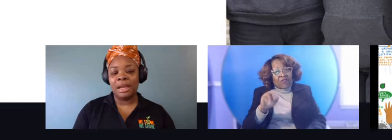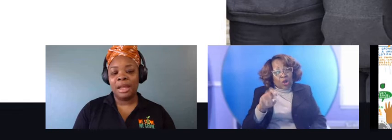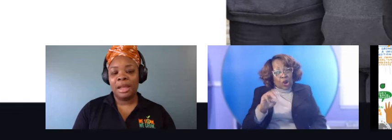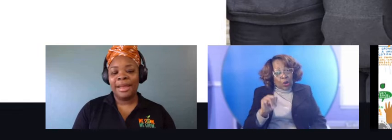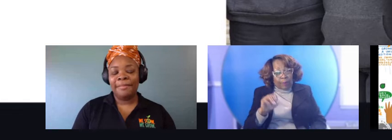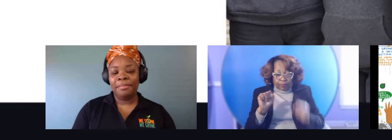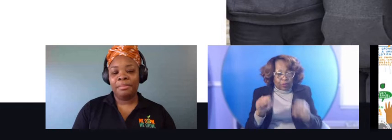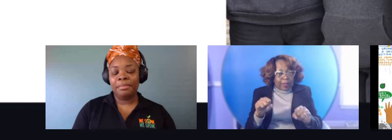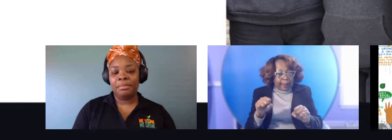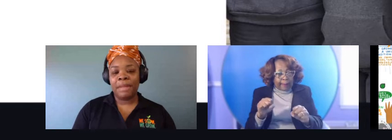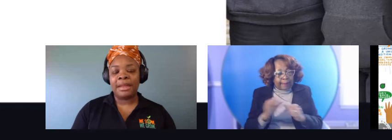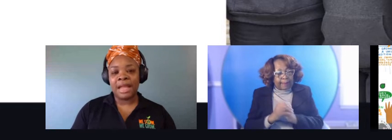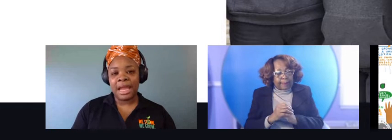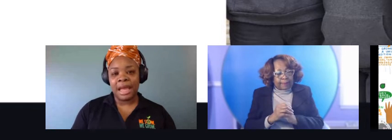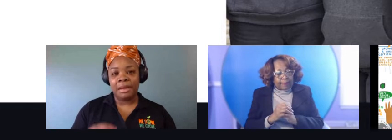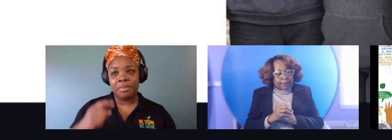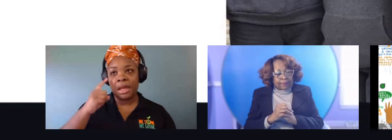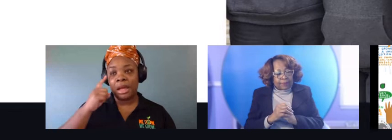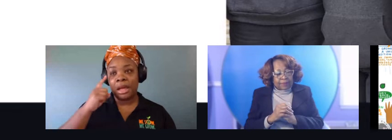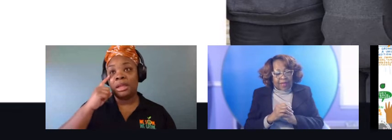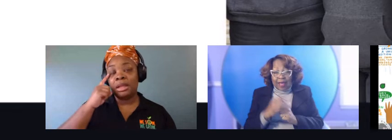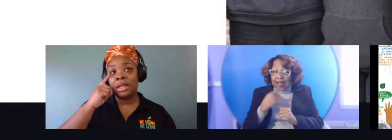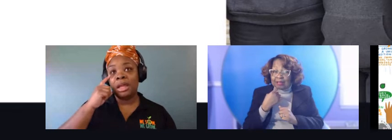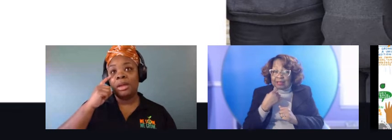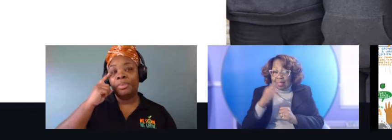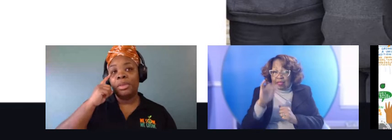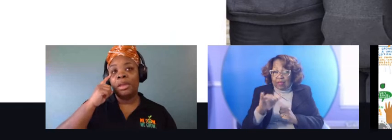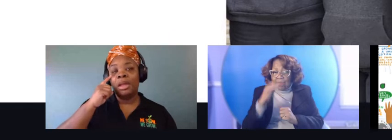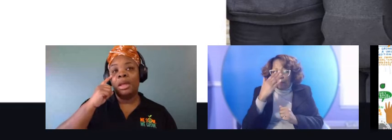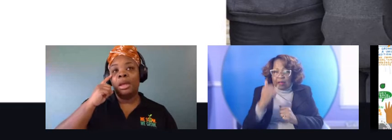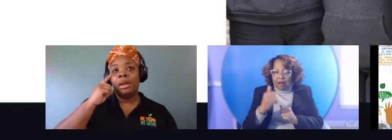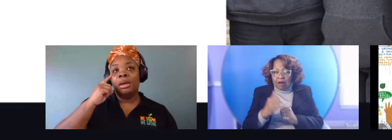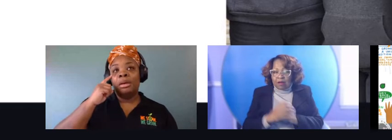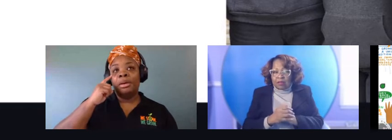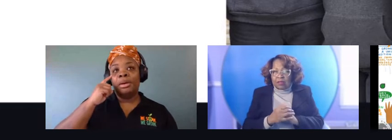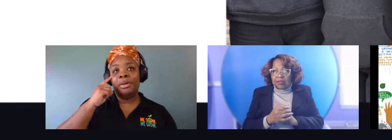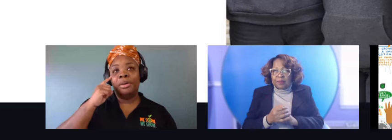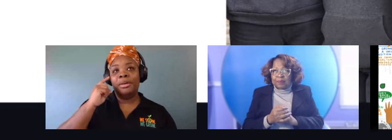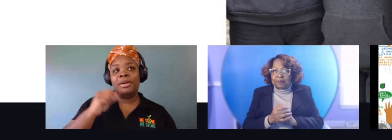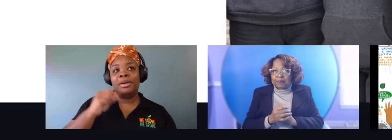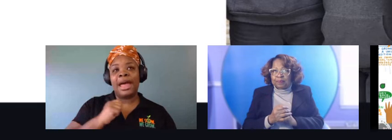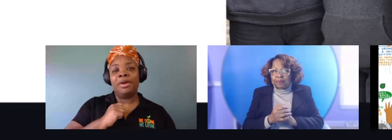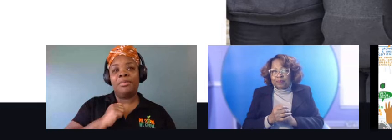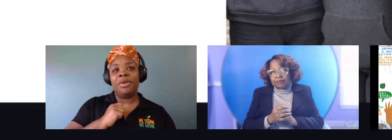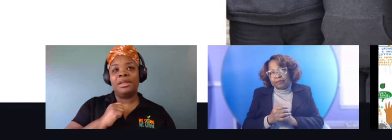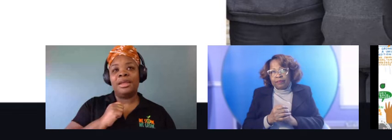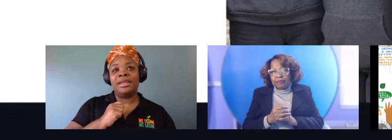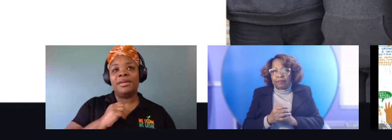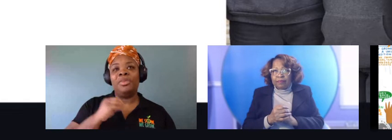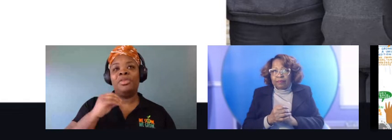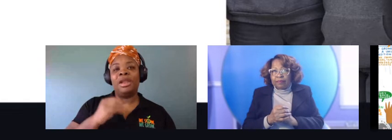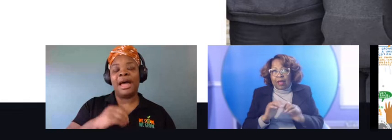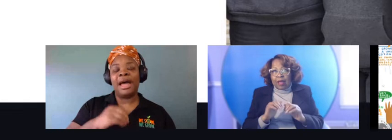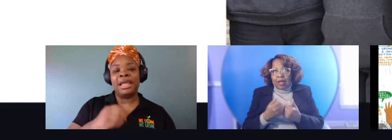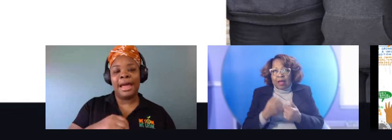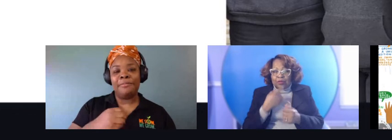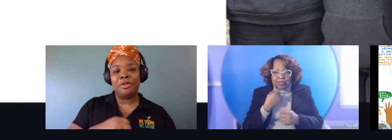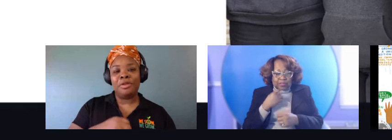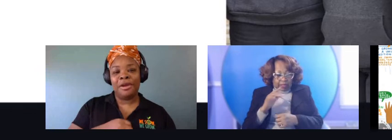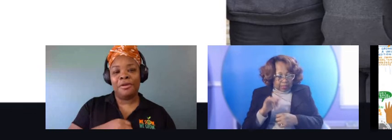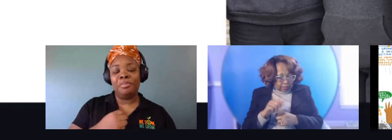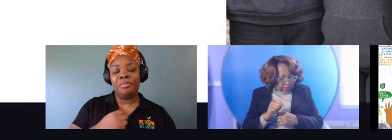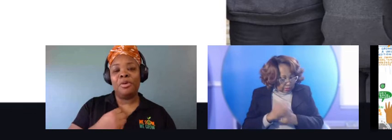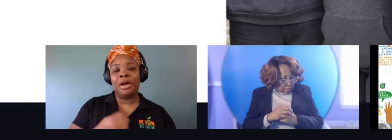and I say that because, okay, how do I break this? There are a lot of